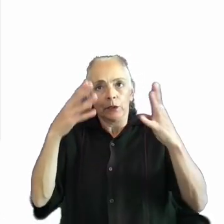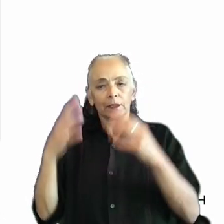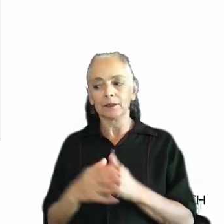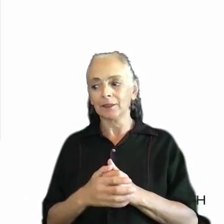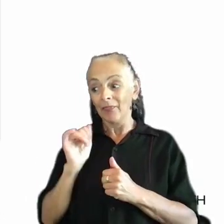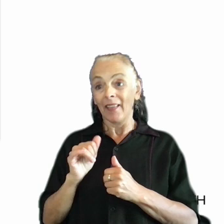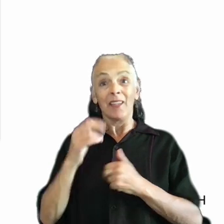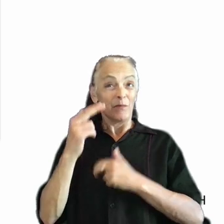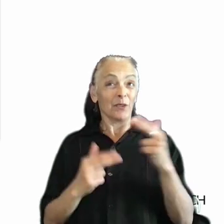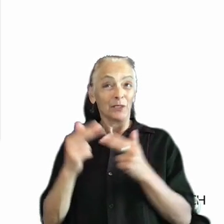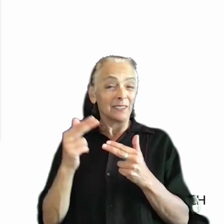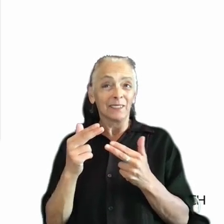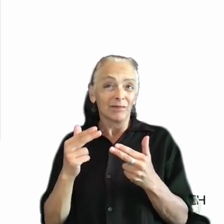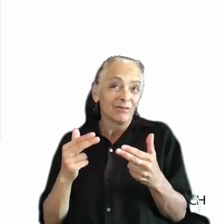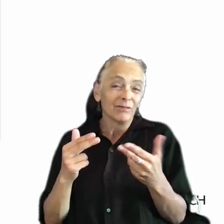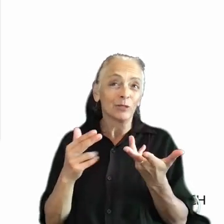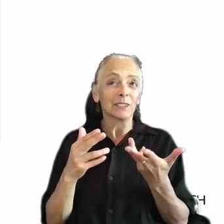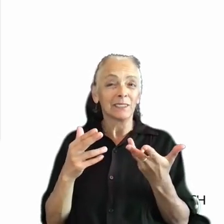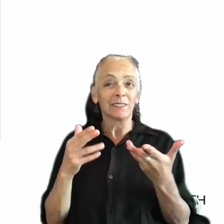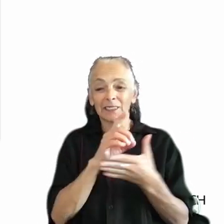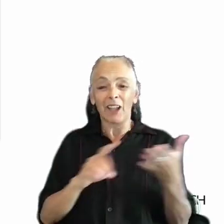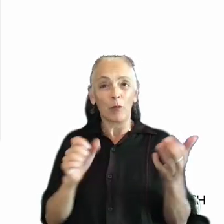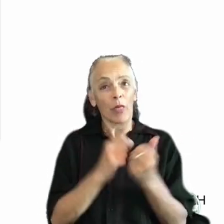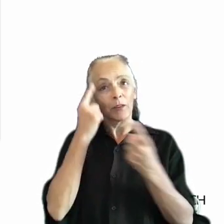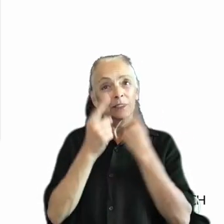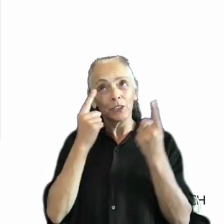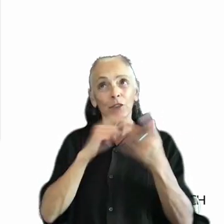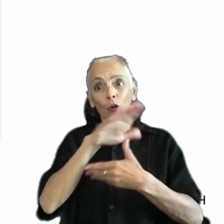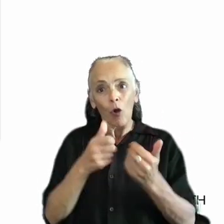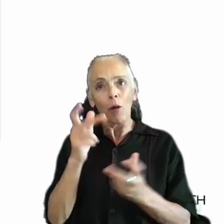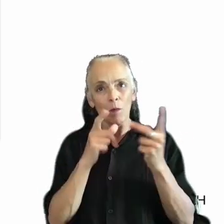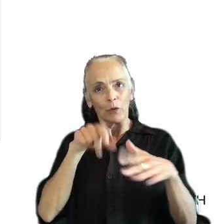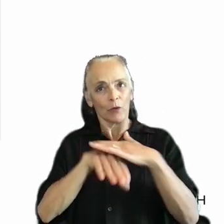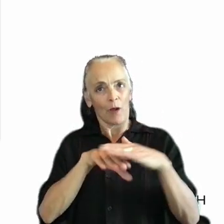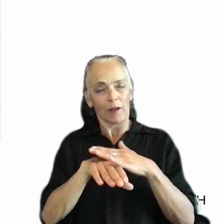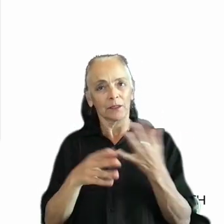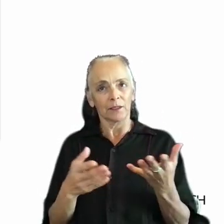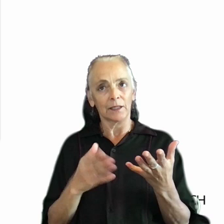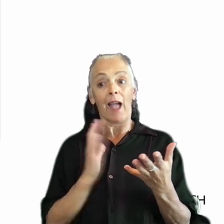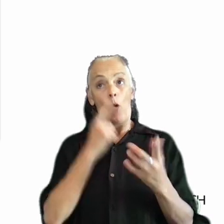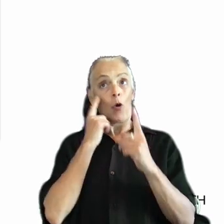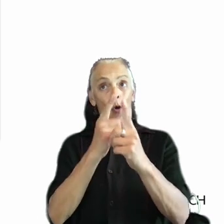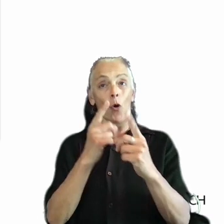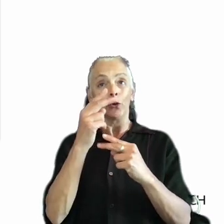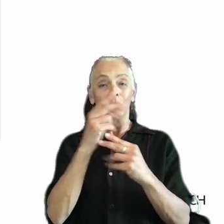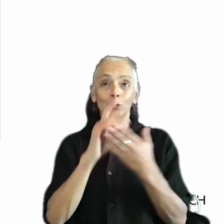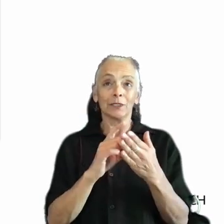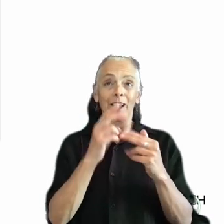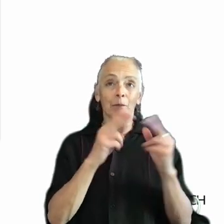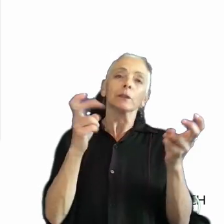range of experiences and needs of the people who might need to access it. Our goal is to design buildings, or games in this case,